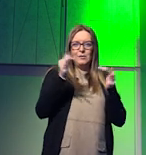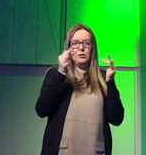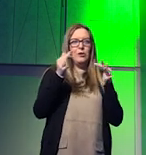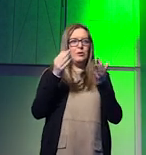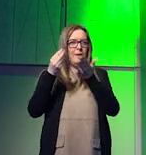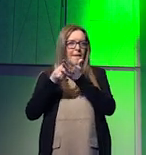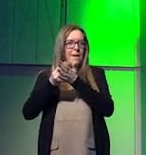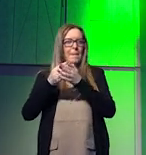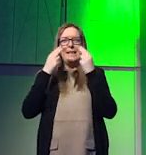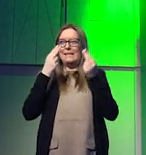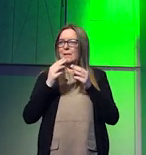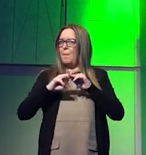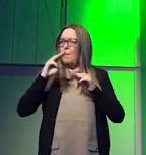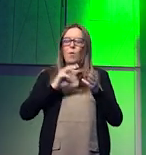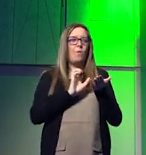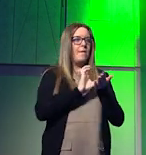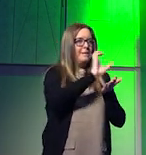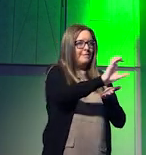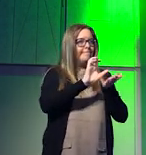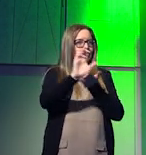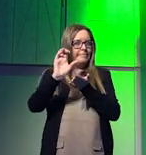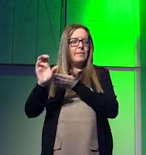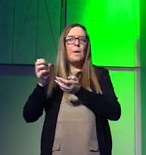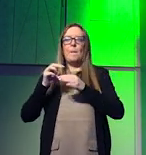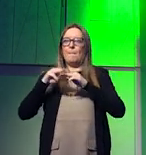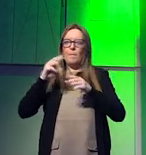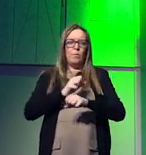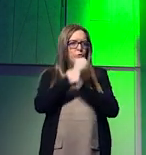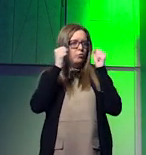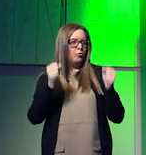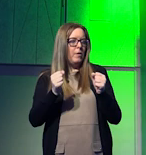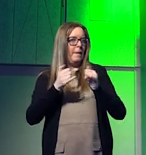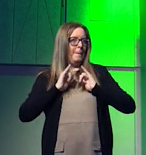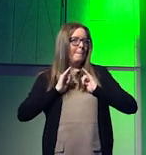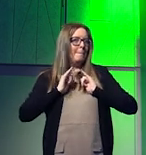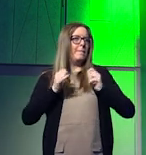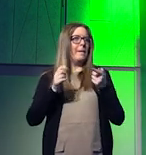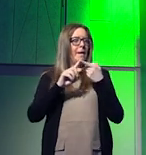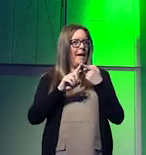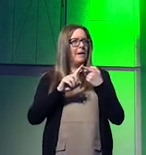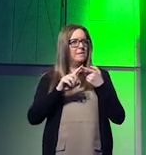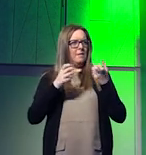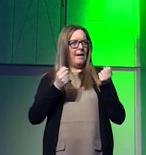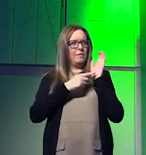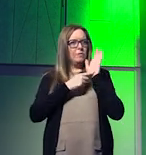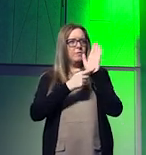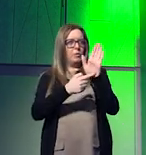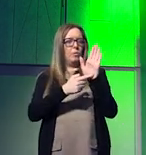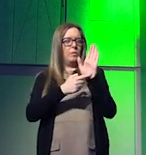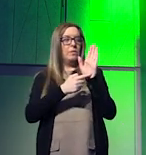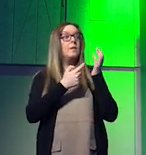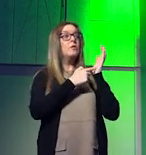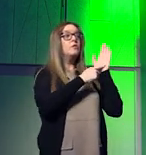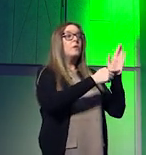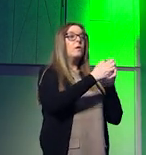with more means to transition towards a resilient, regenerative capacity and with an ability to show the way to other